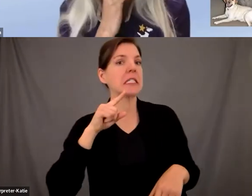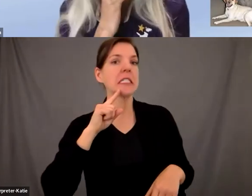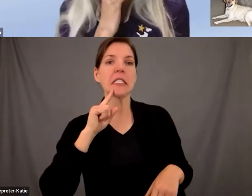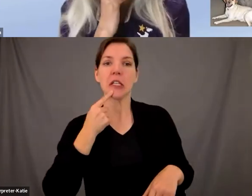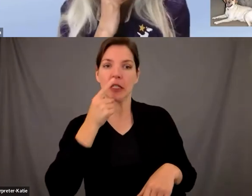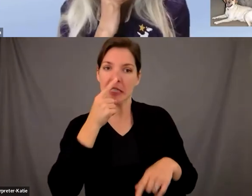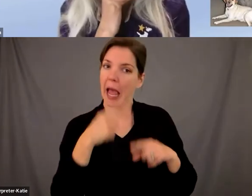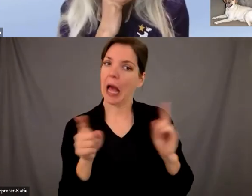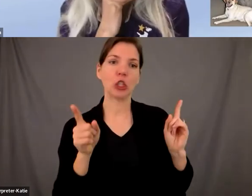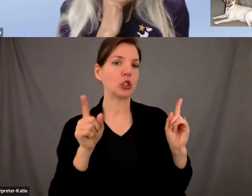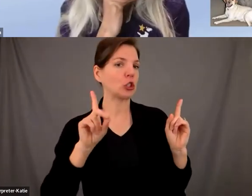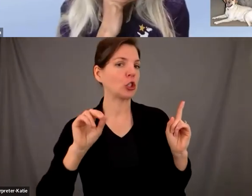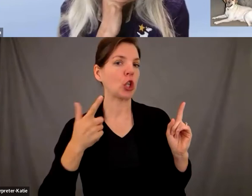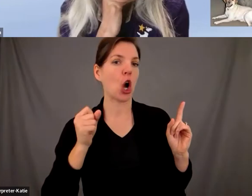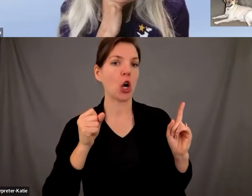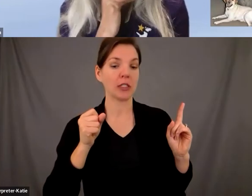doesn't allow separation